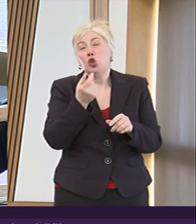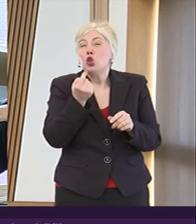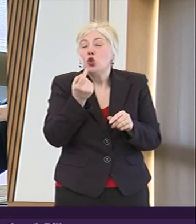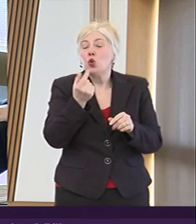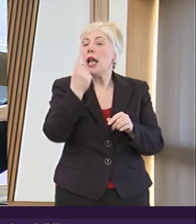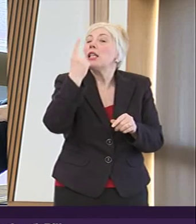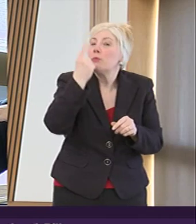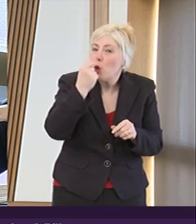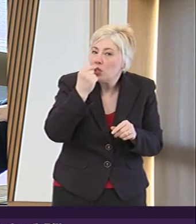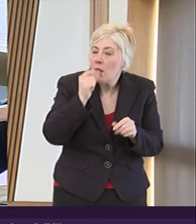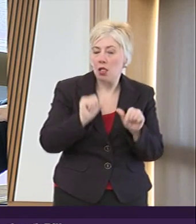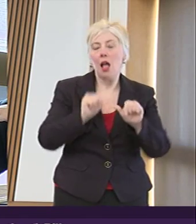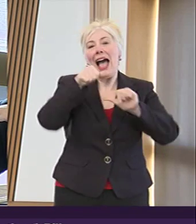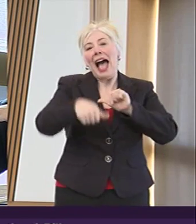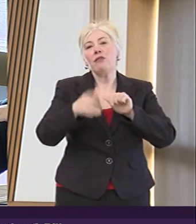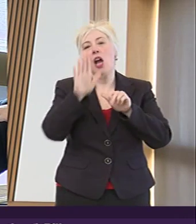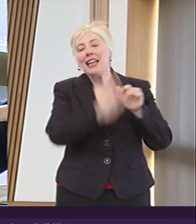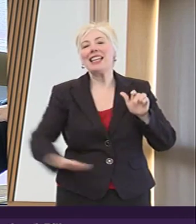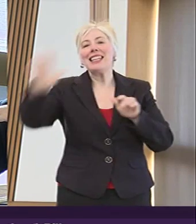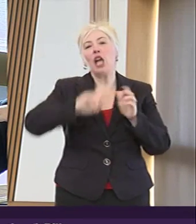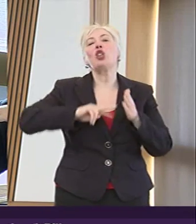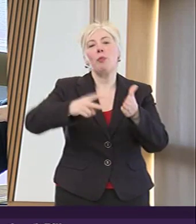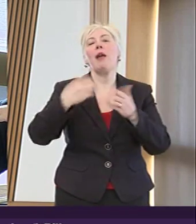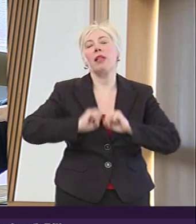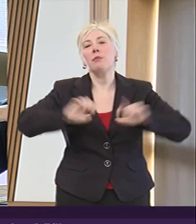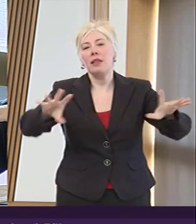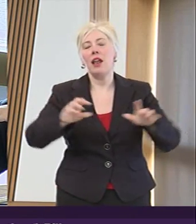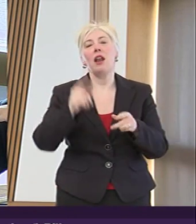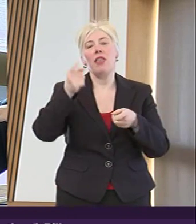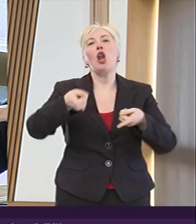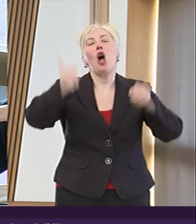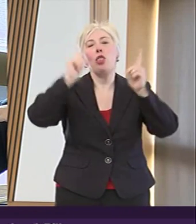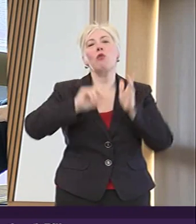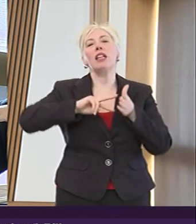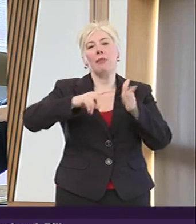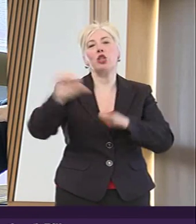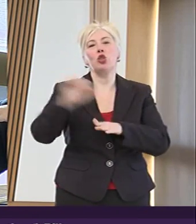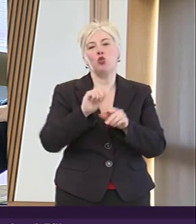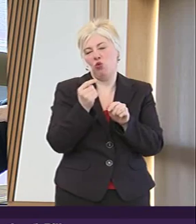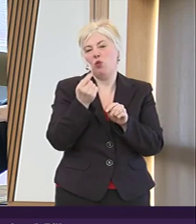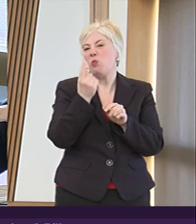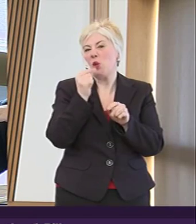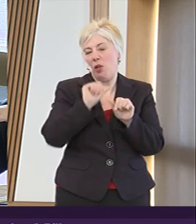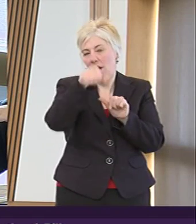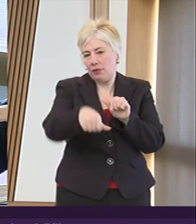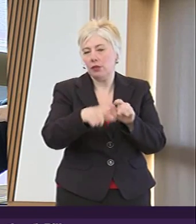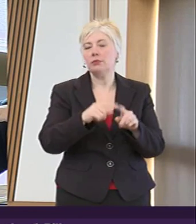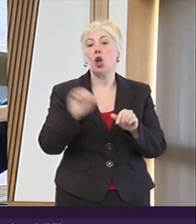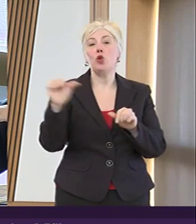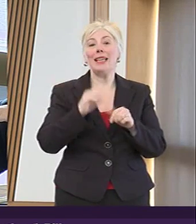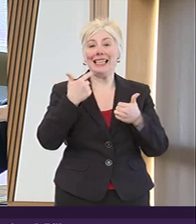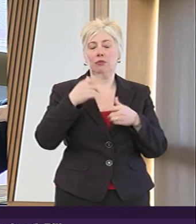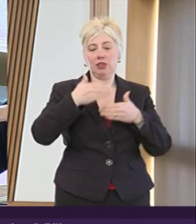the corresponding national plan the national plan and authority plans are to be prepared in each session of the parliament